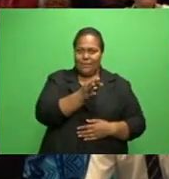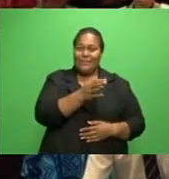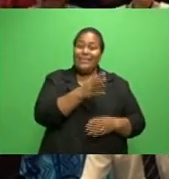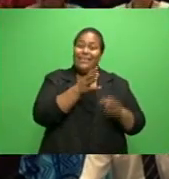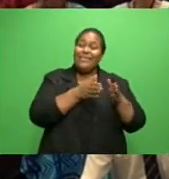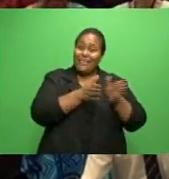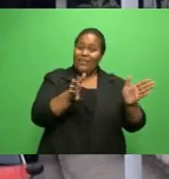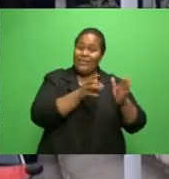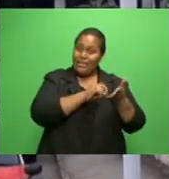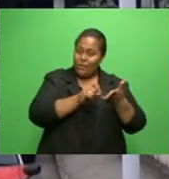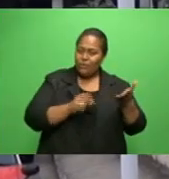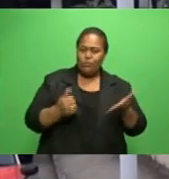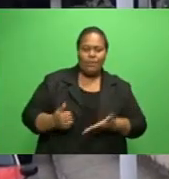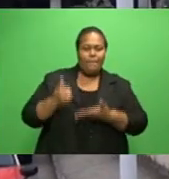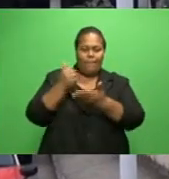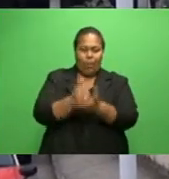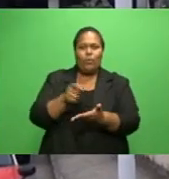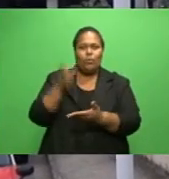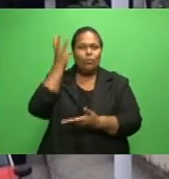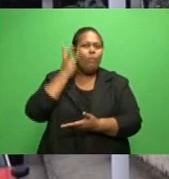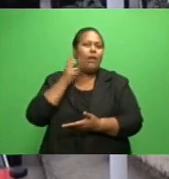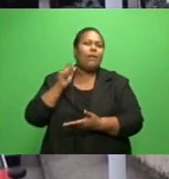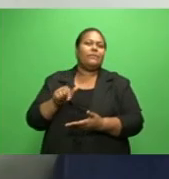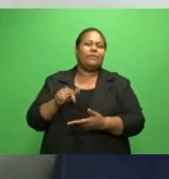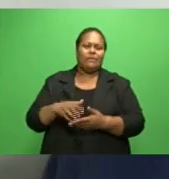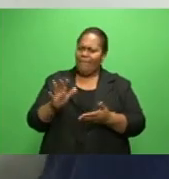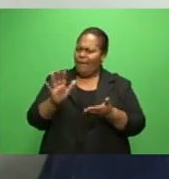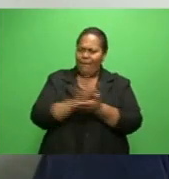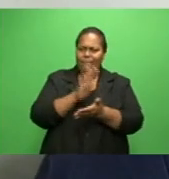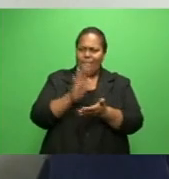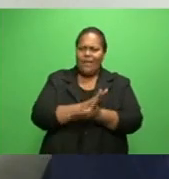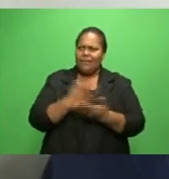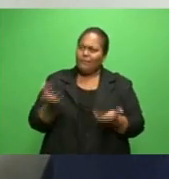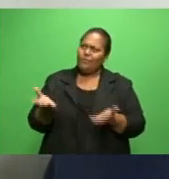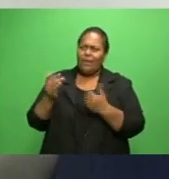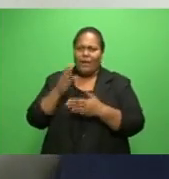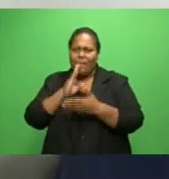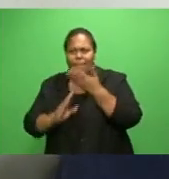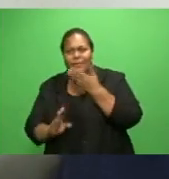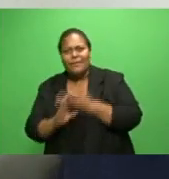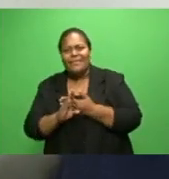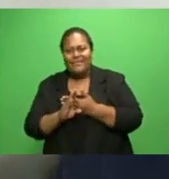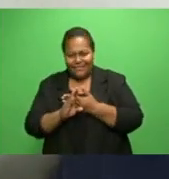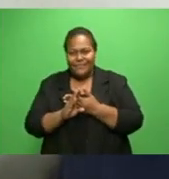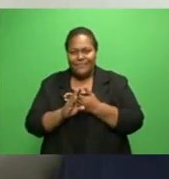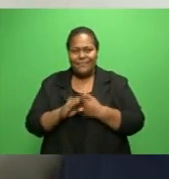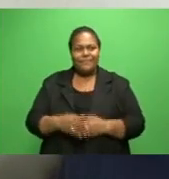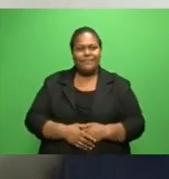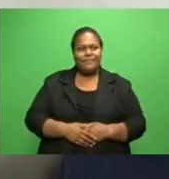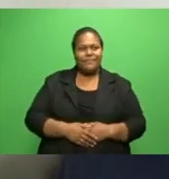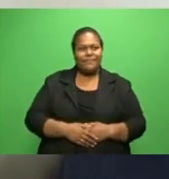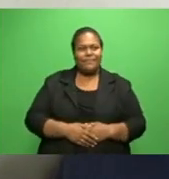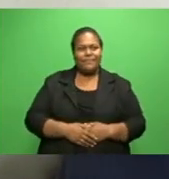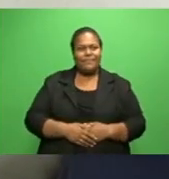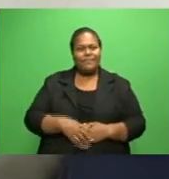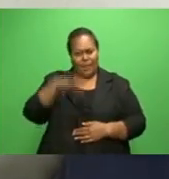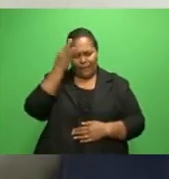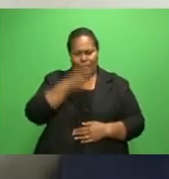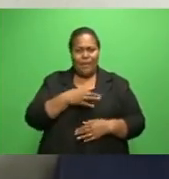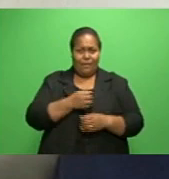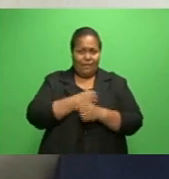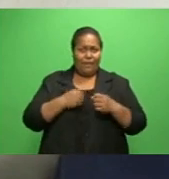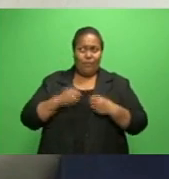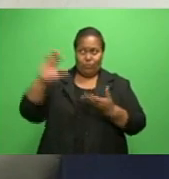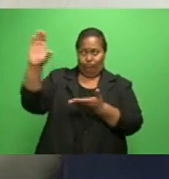they also supported me in this quest. So I'm very happy to have. I'm very humbled, actually. I believe our funders